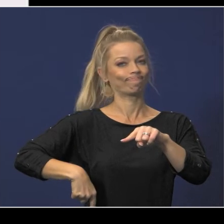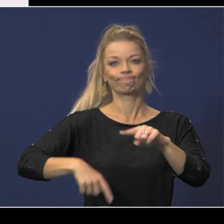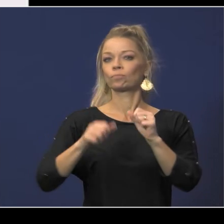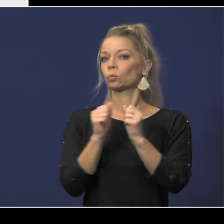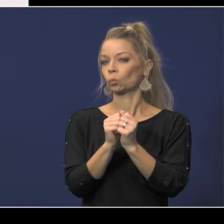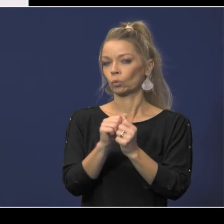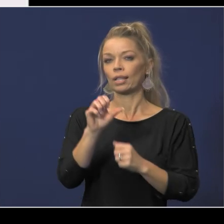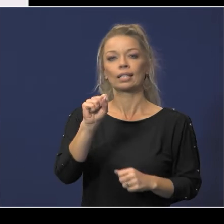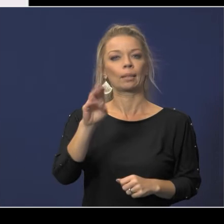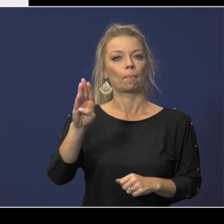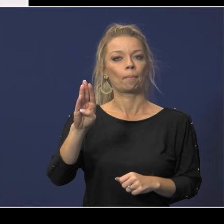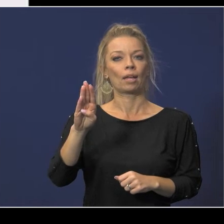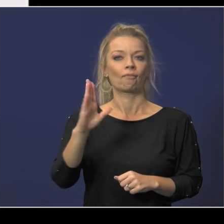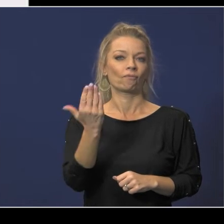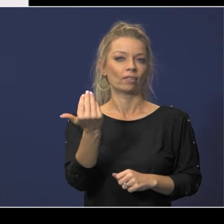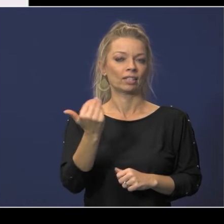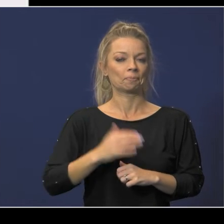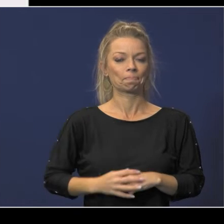15.